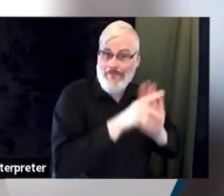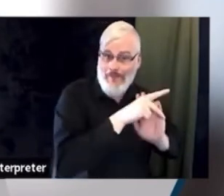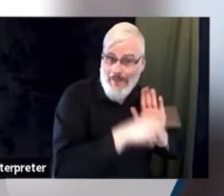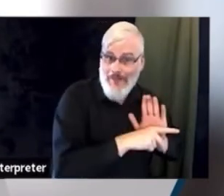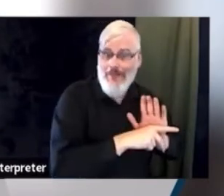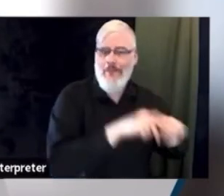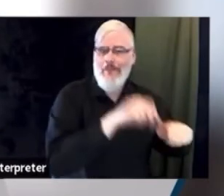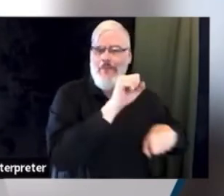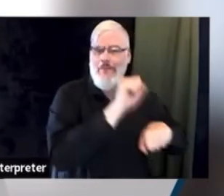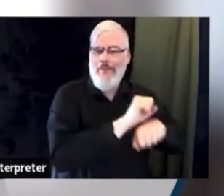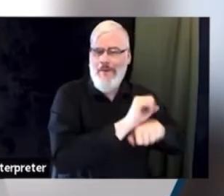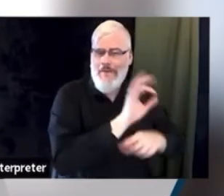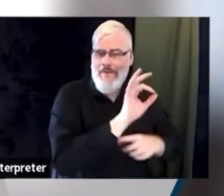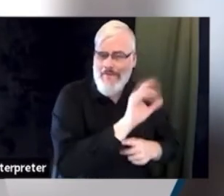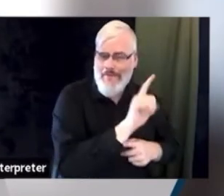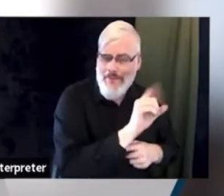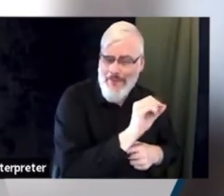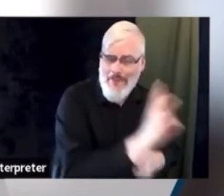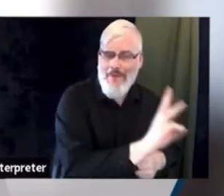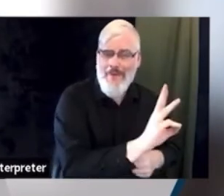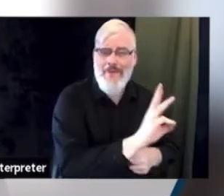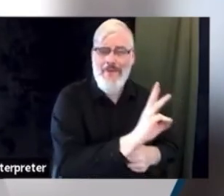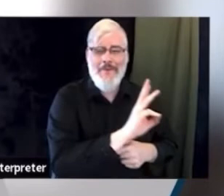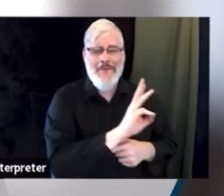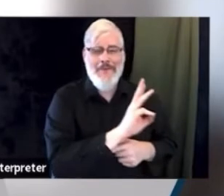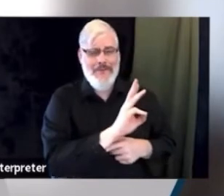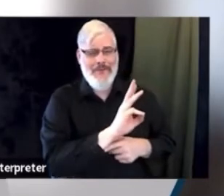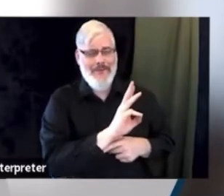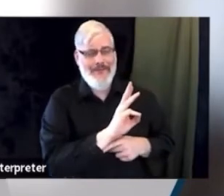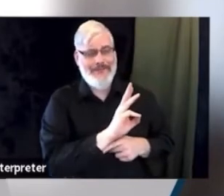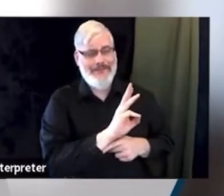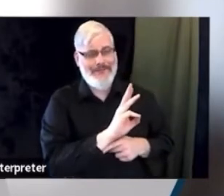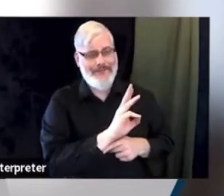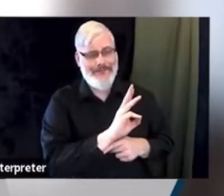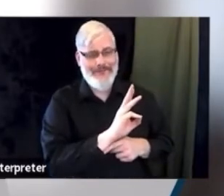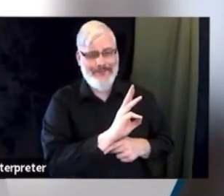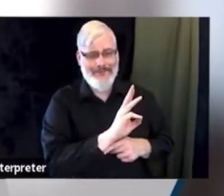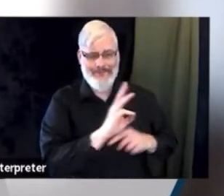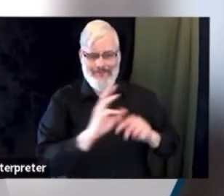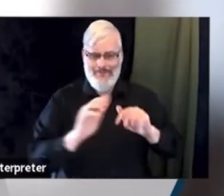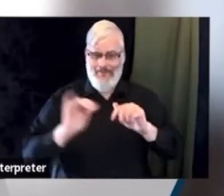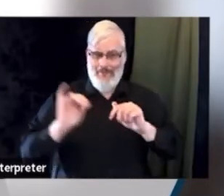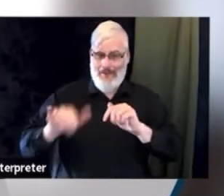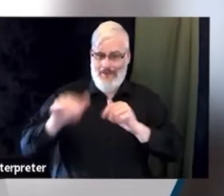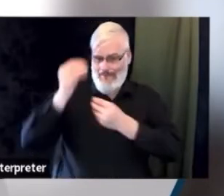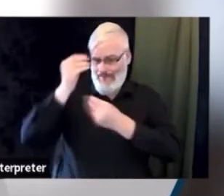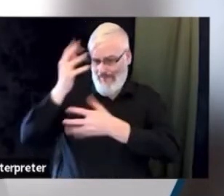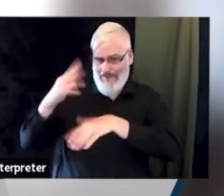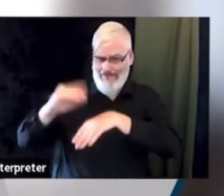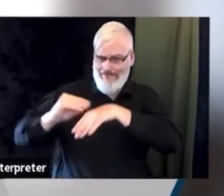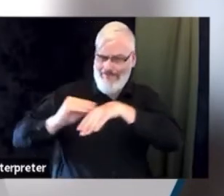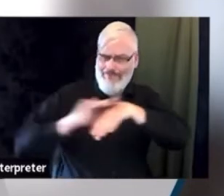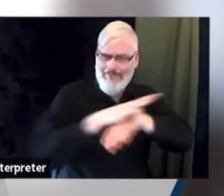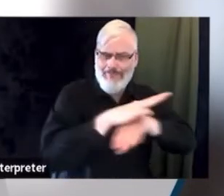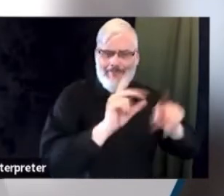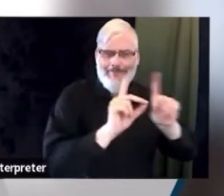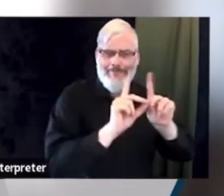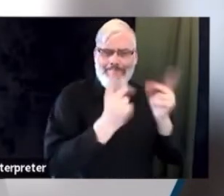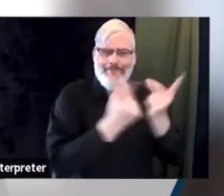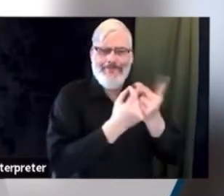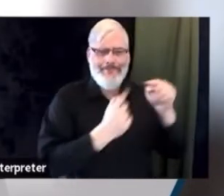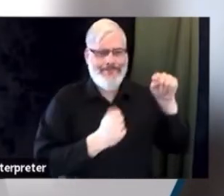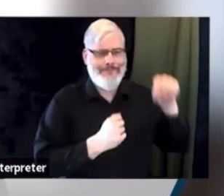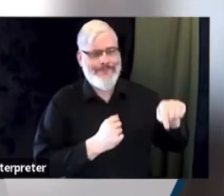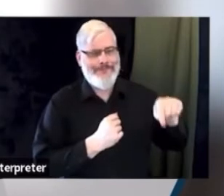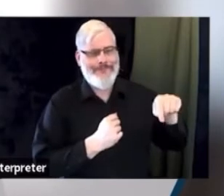aspect of what we do, but as importantly or more importantly, how that data driven policy and workflow would end up impacting the city